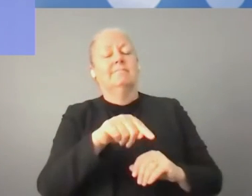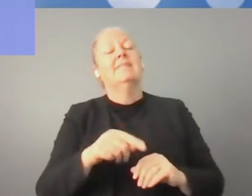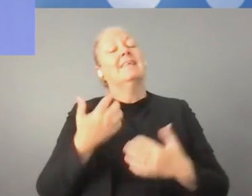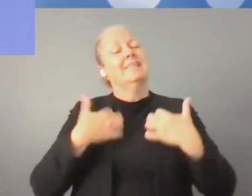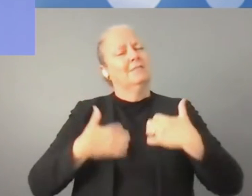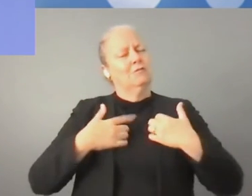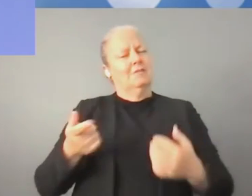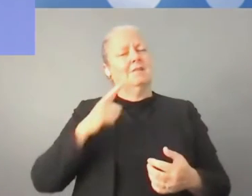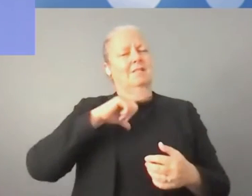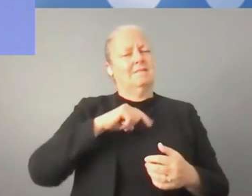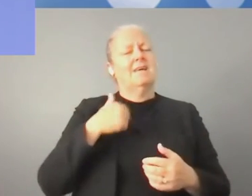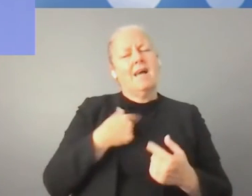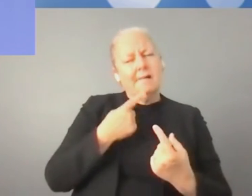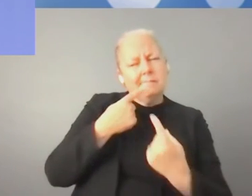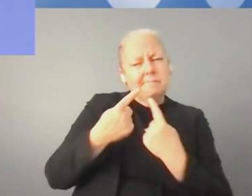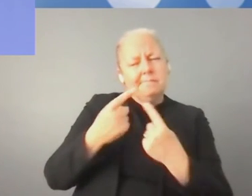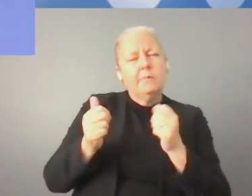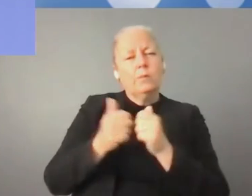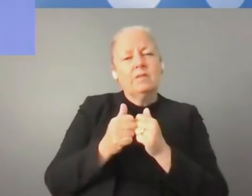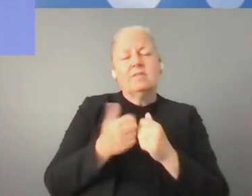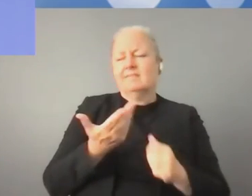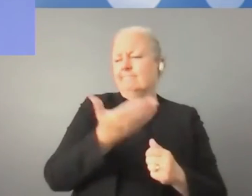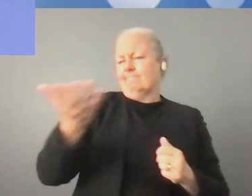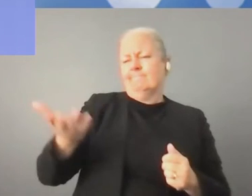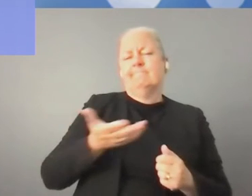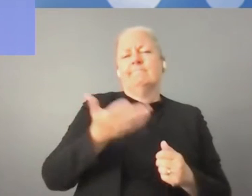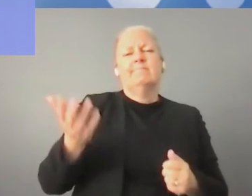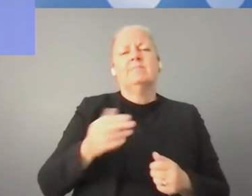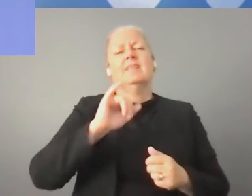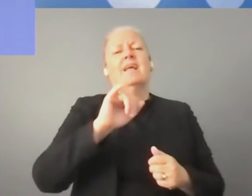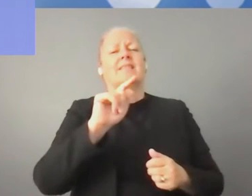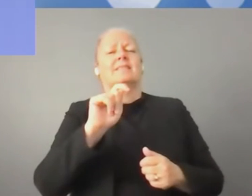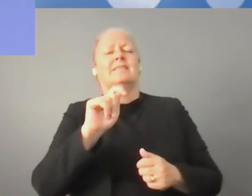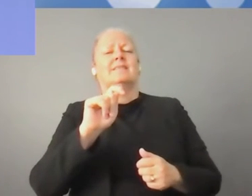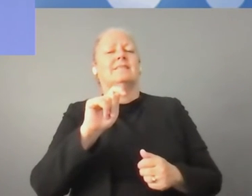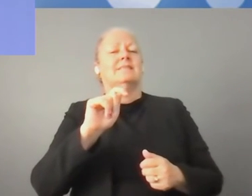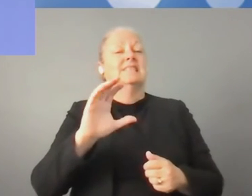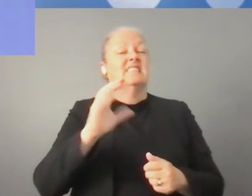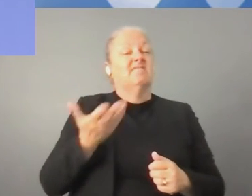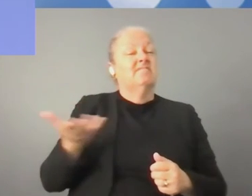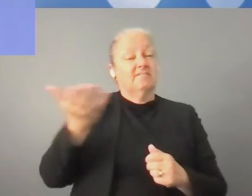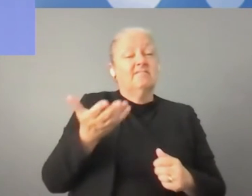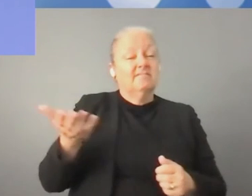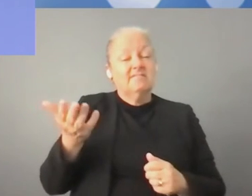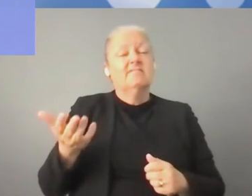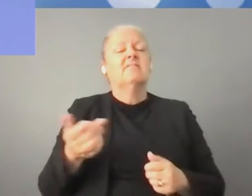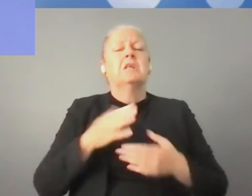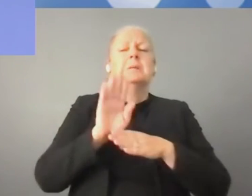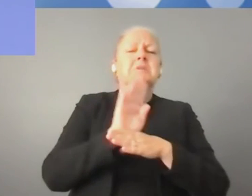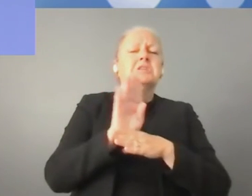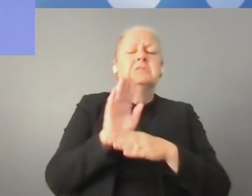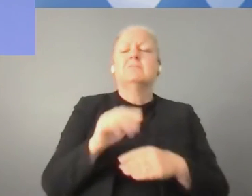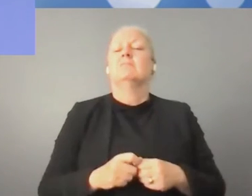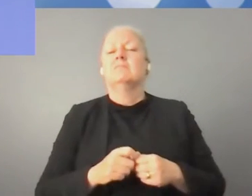some of the ITC businesses, they're not very much